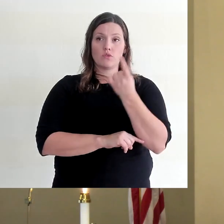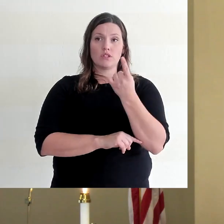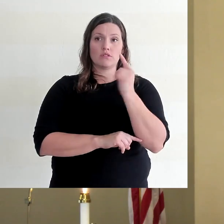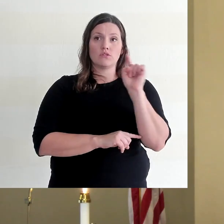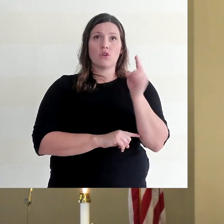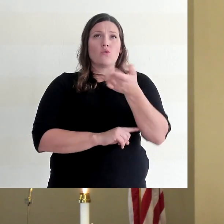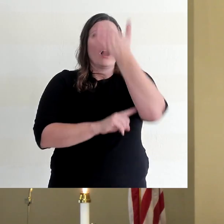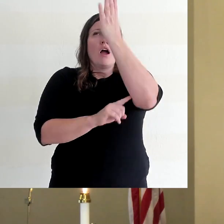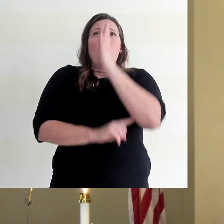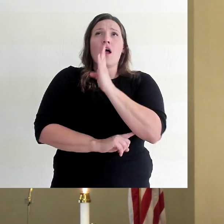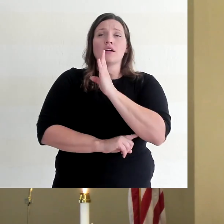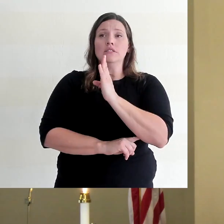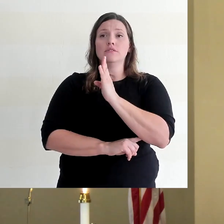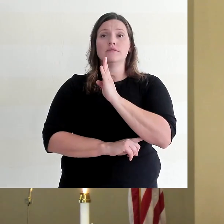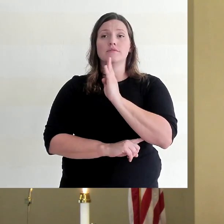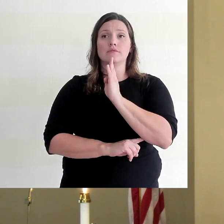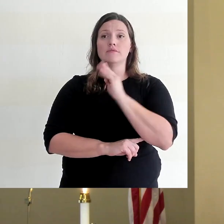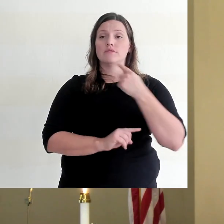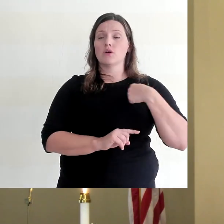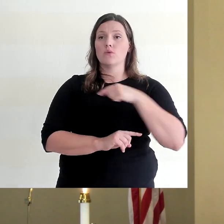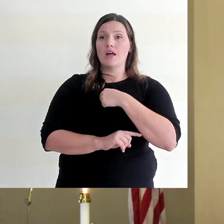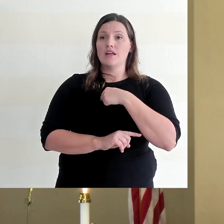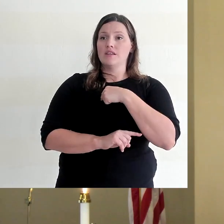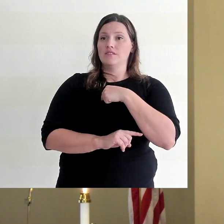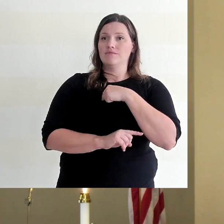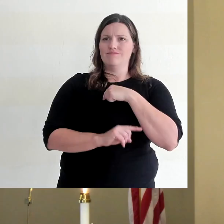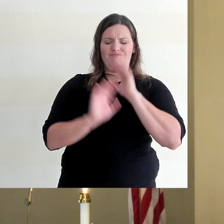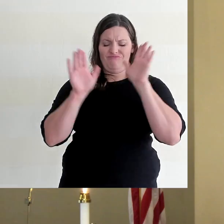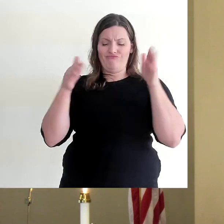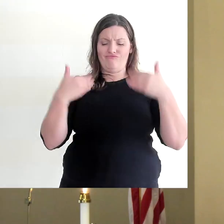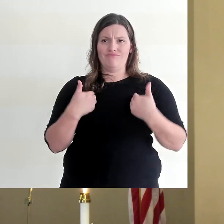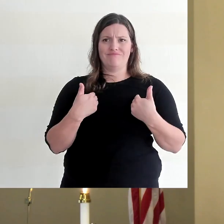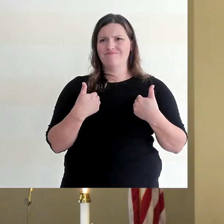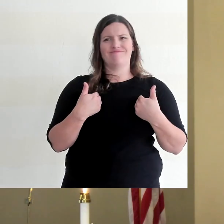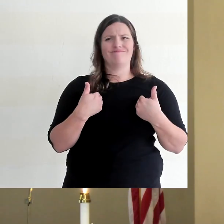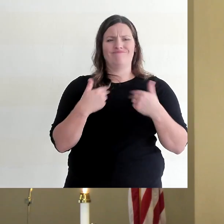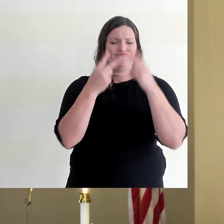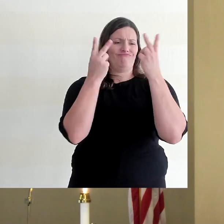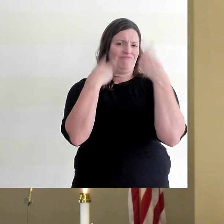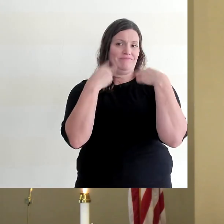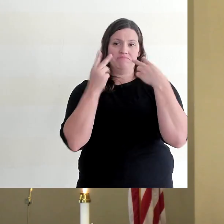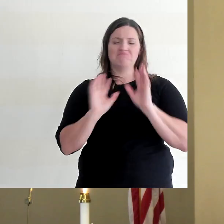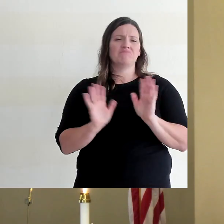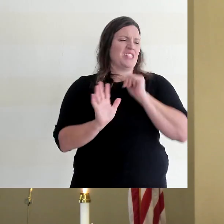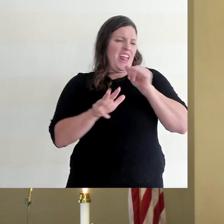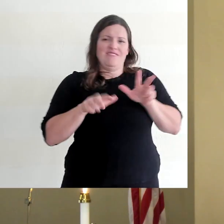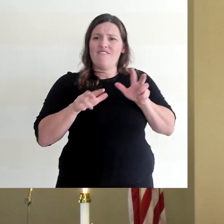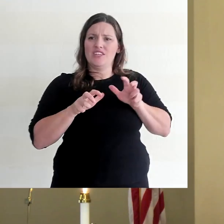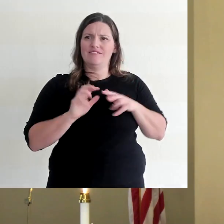true and only God, we are not self-centered and we are not selfish people.